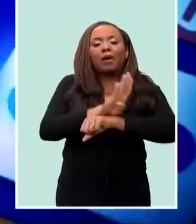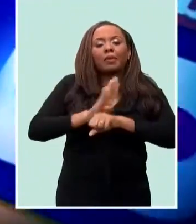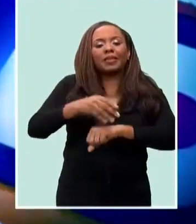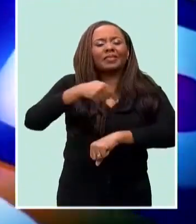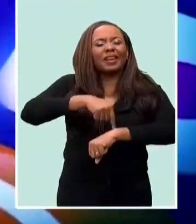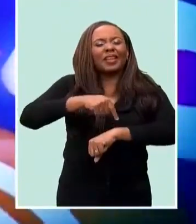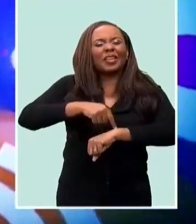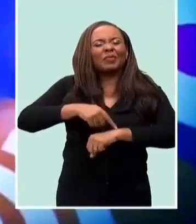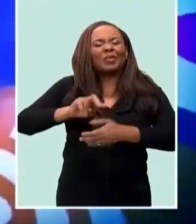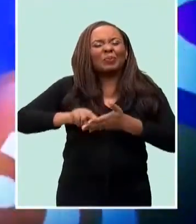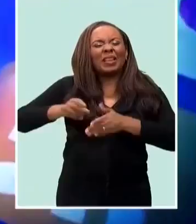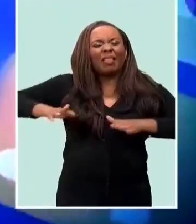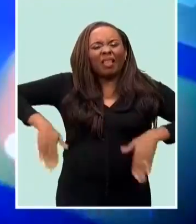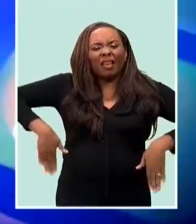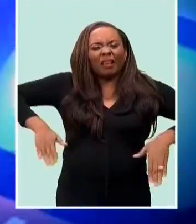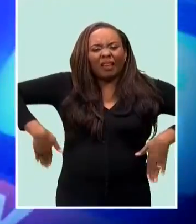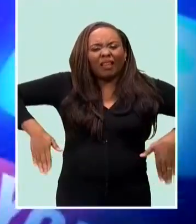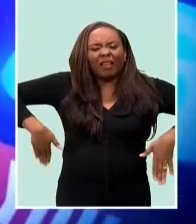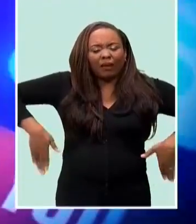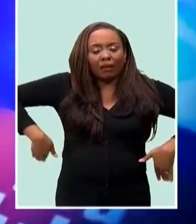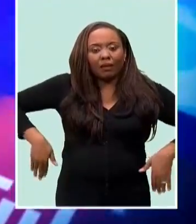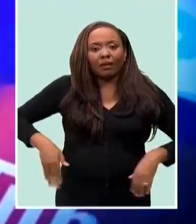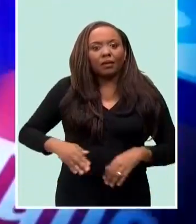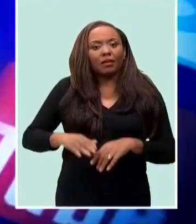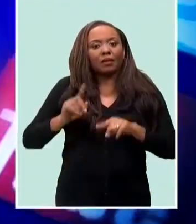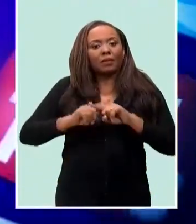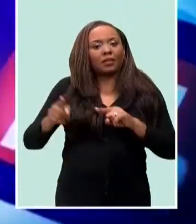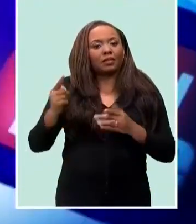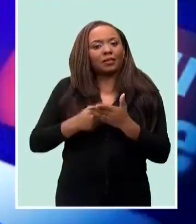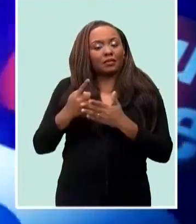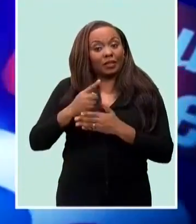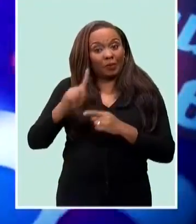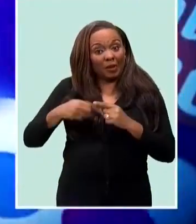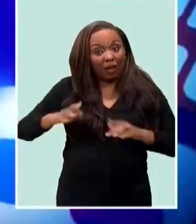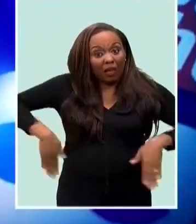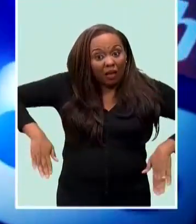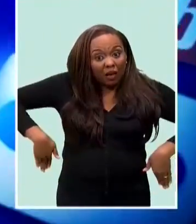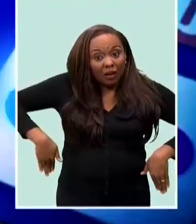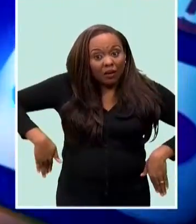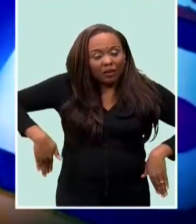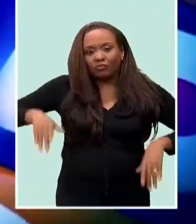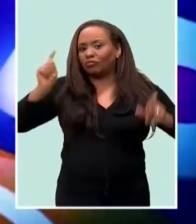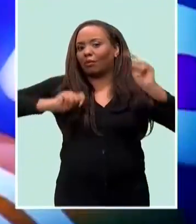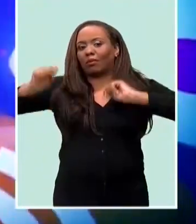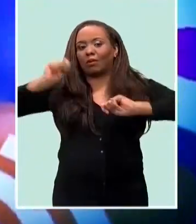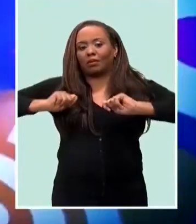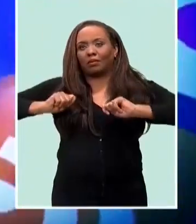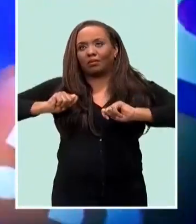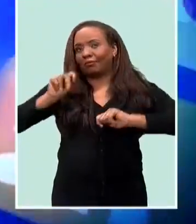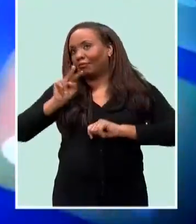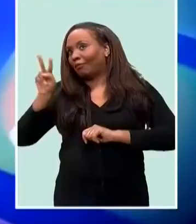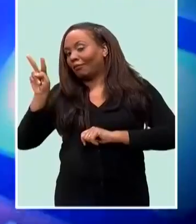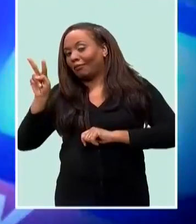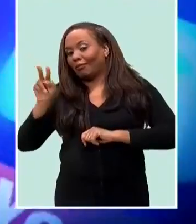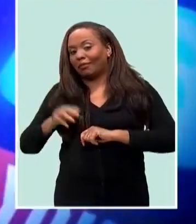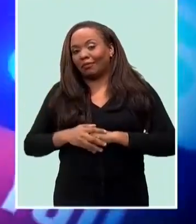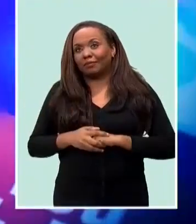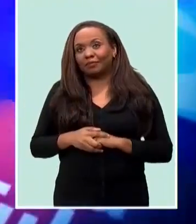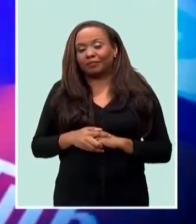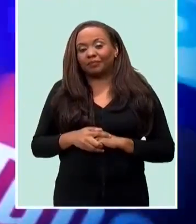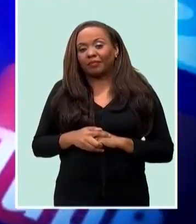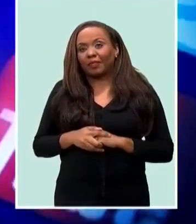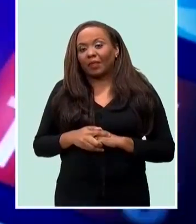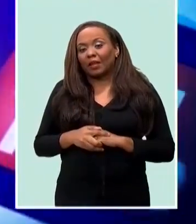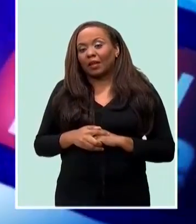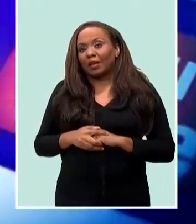Well, sometimes we can't help being late, but other times that can get us into trouble. Take this couple, for instance. They were on